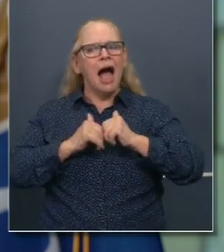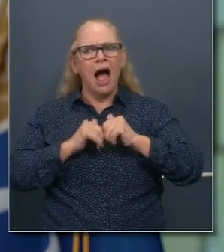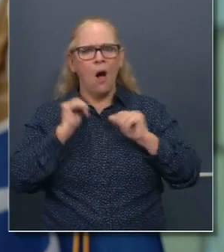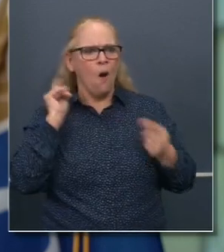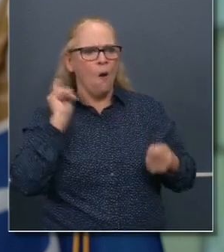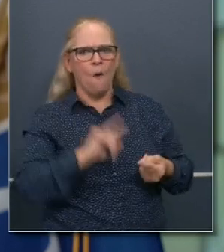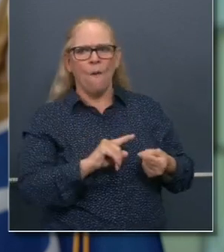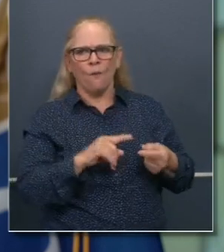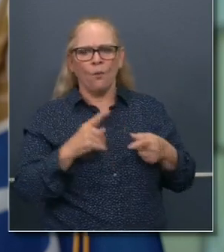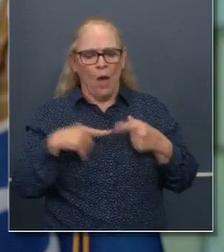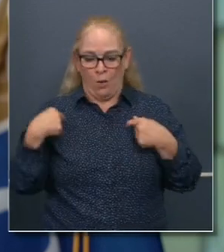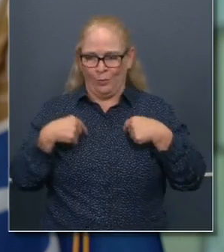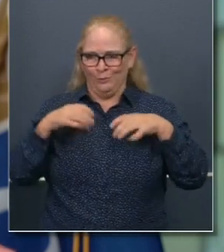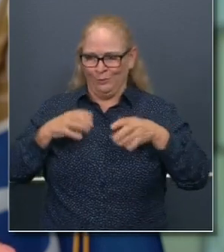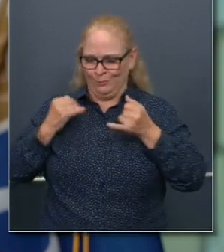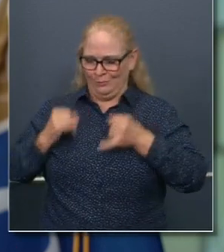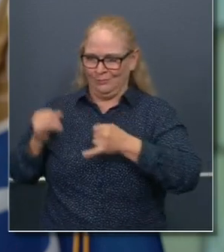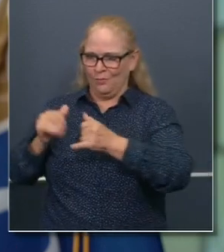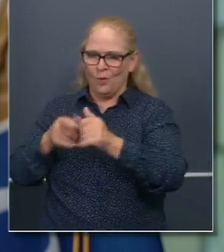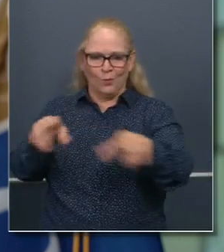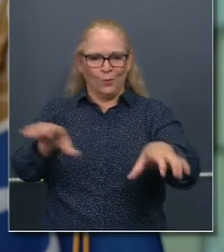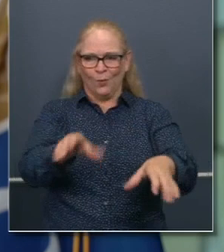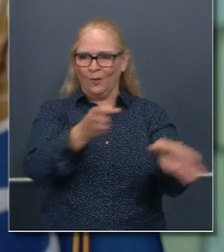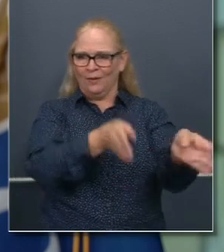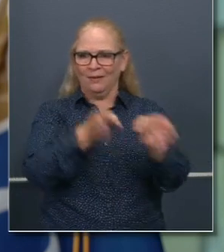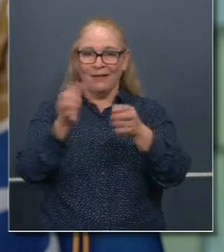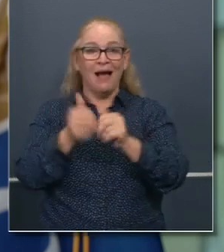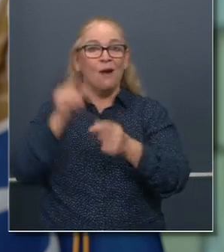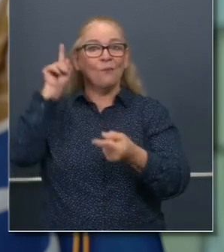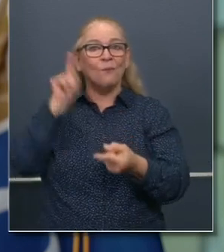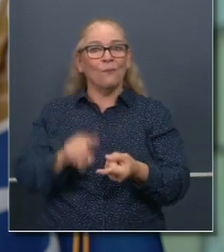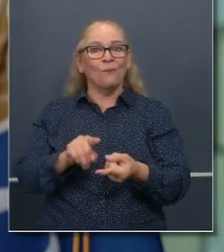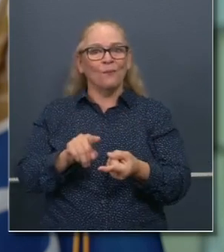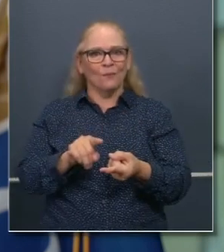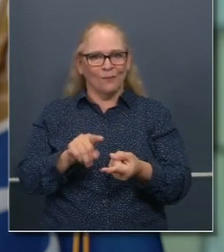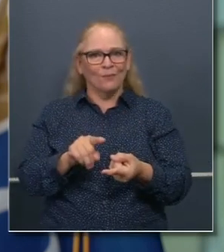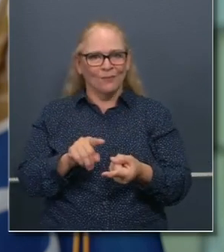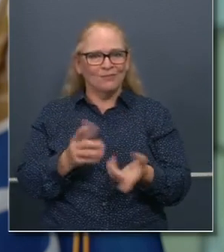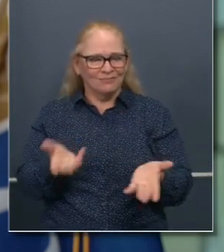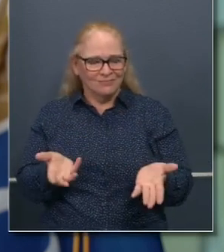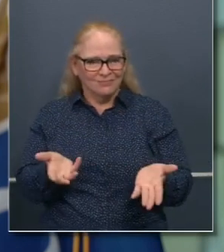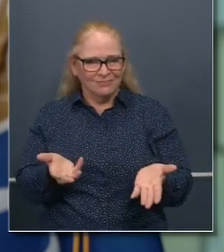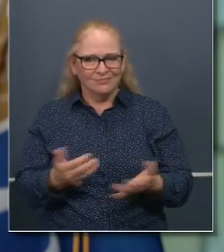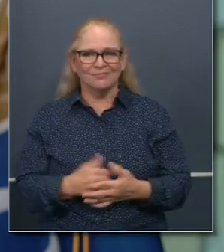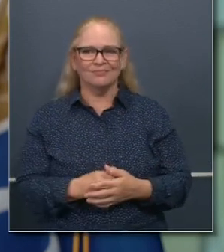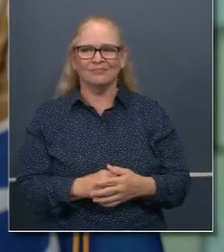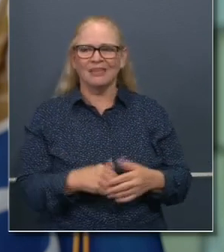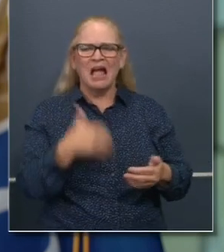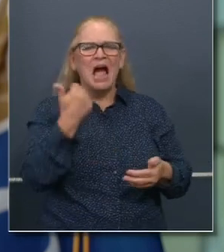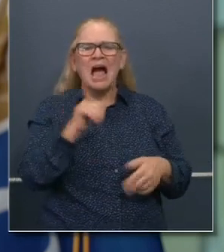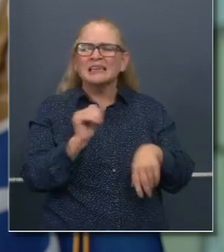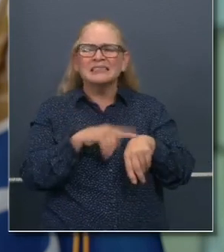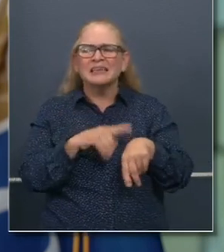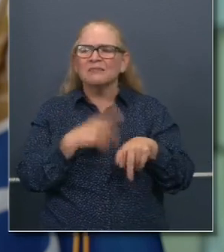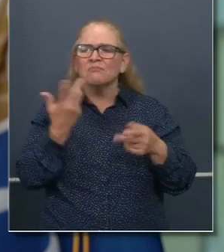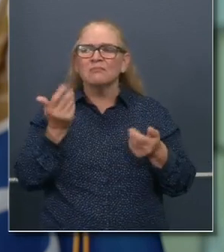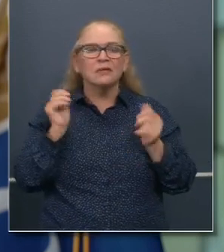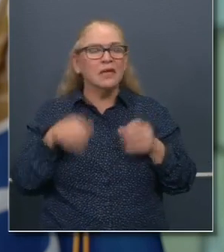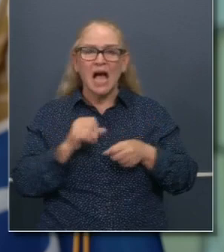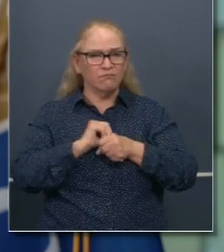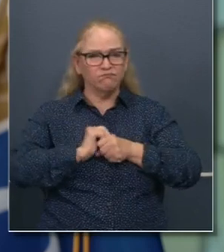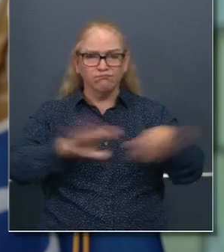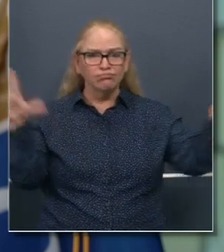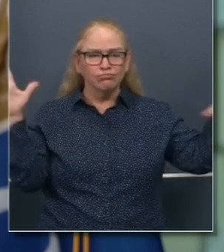to mitigate the spread and transmission of disease. Because one thing we know is this can flare up in a moment, and there is no having made it